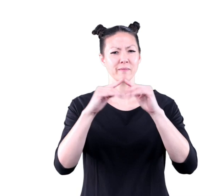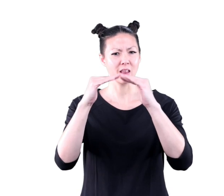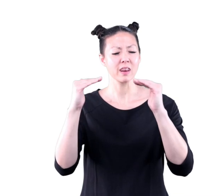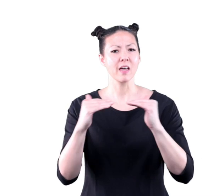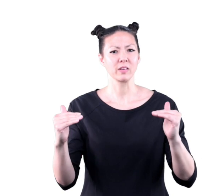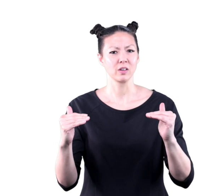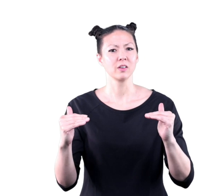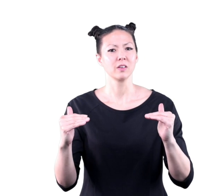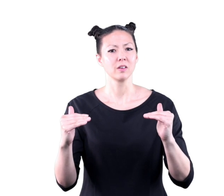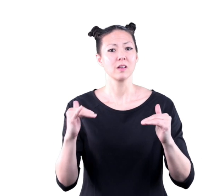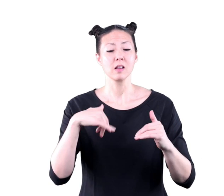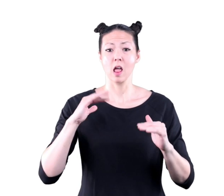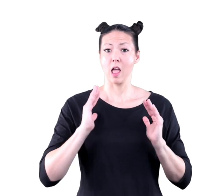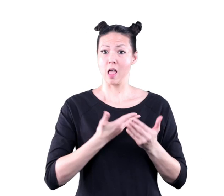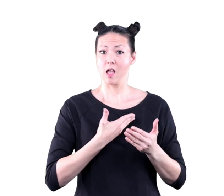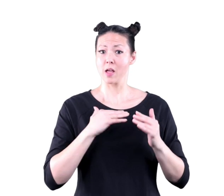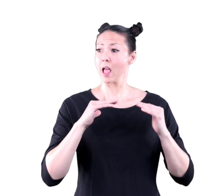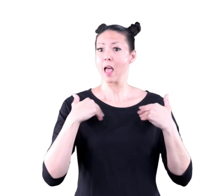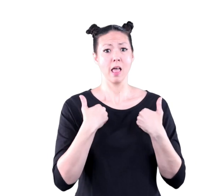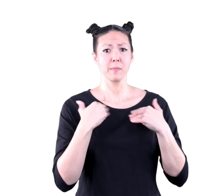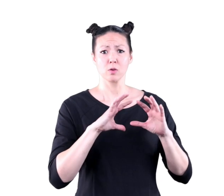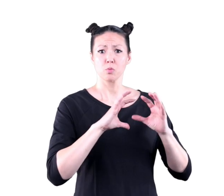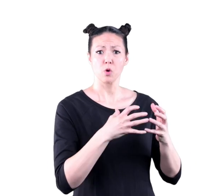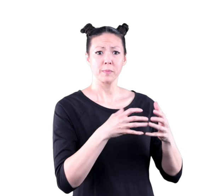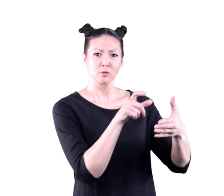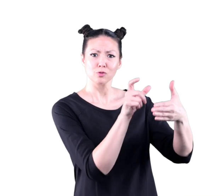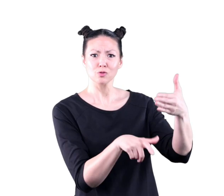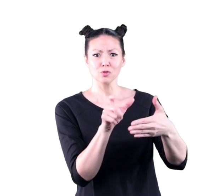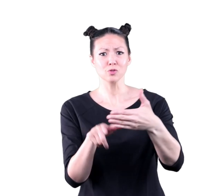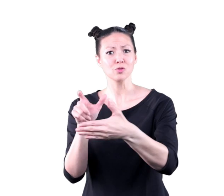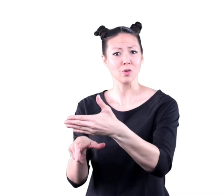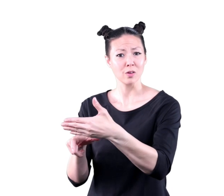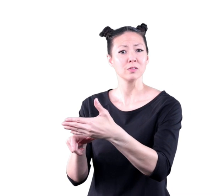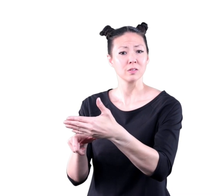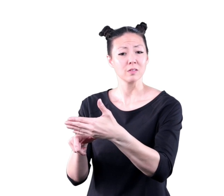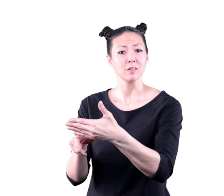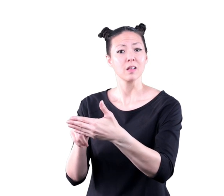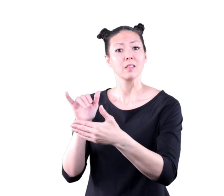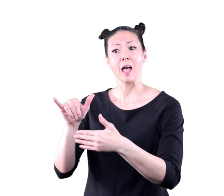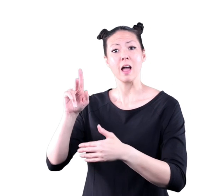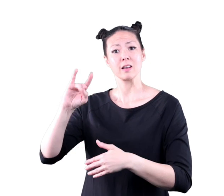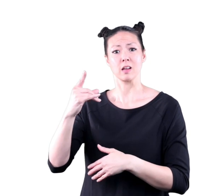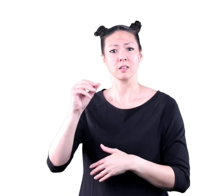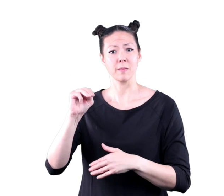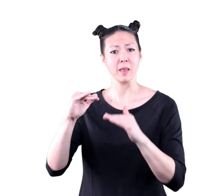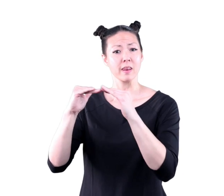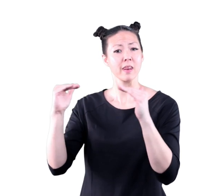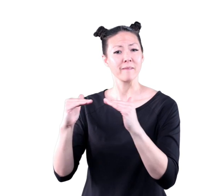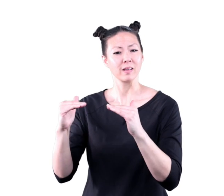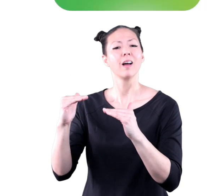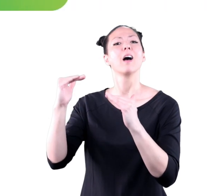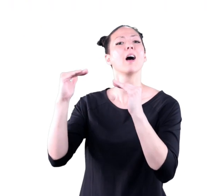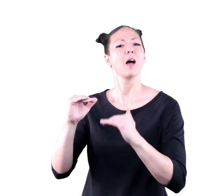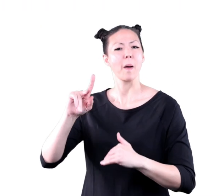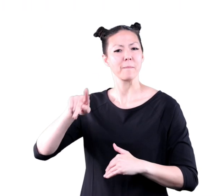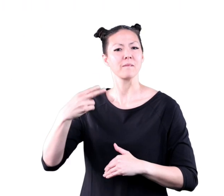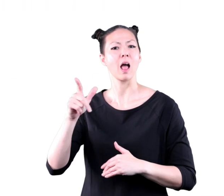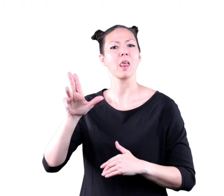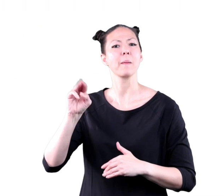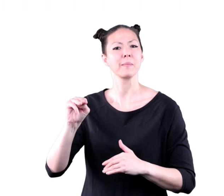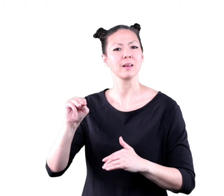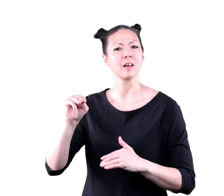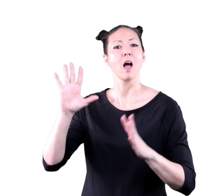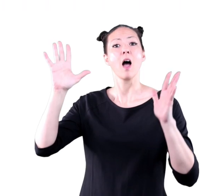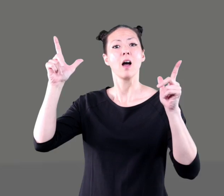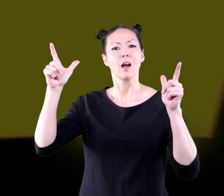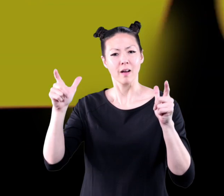let's look at the next level on our animal classification chart after the kingdom level is the phylum